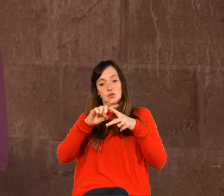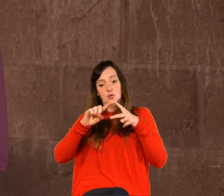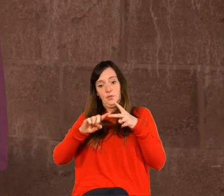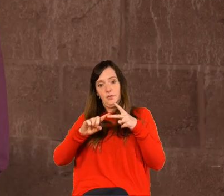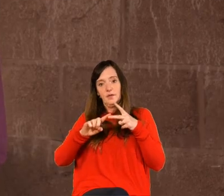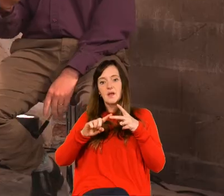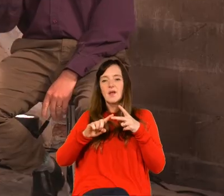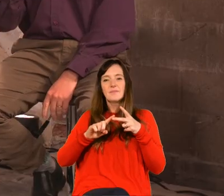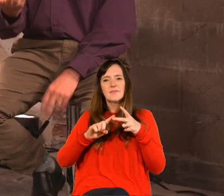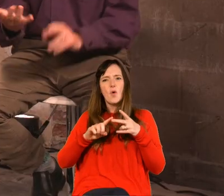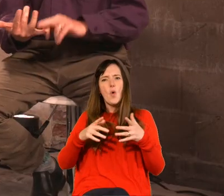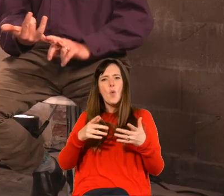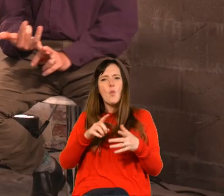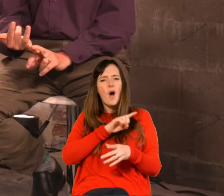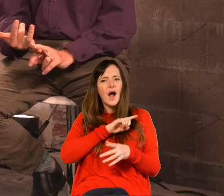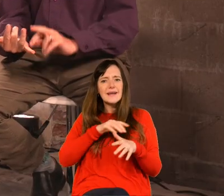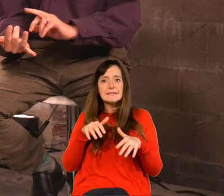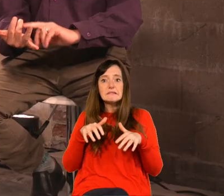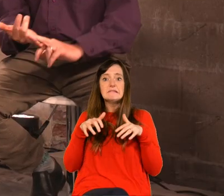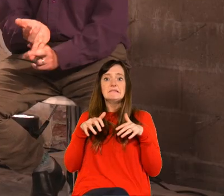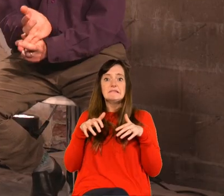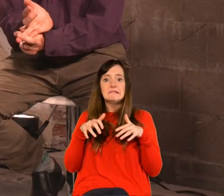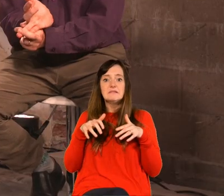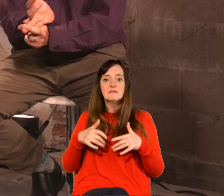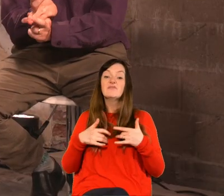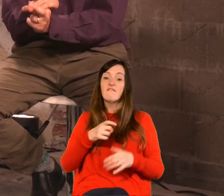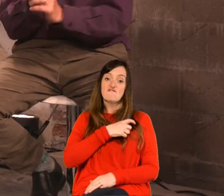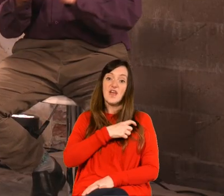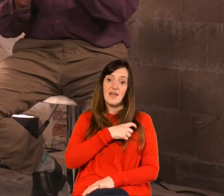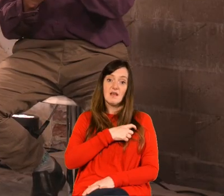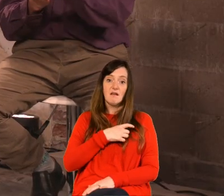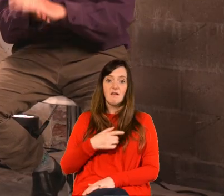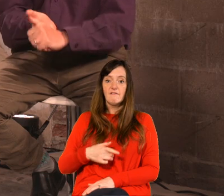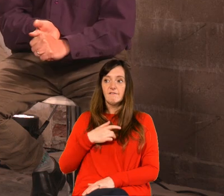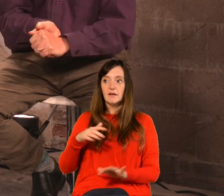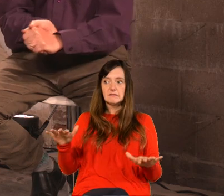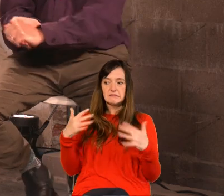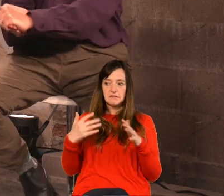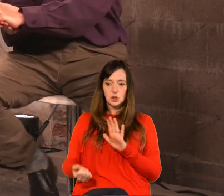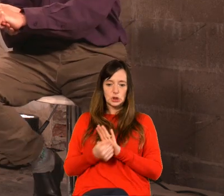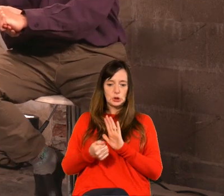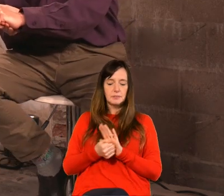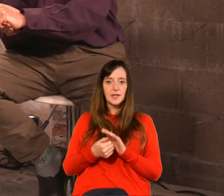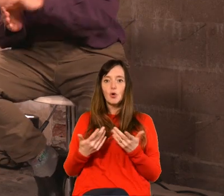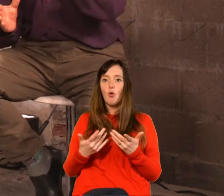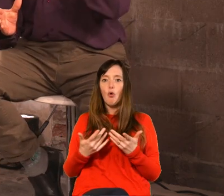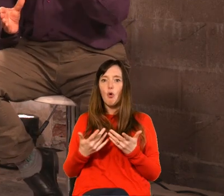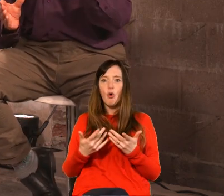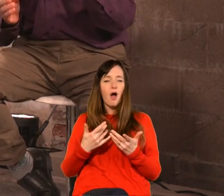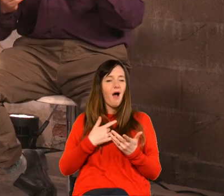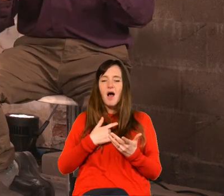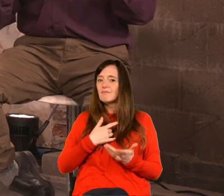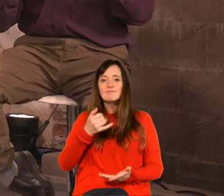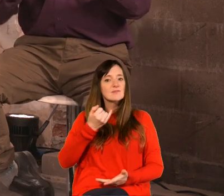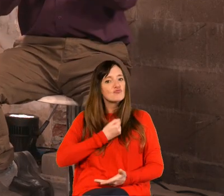is is fear it's that fear of looking stupid it's fear of making the gospel look bad you know it's fear of doing more damage through opening our mouths than